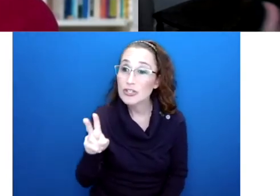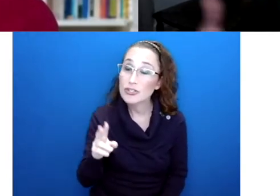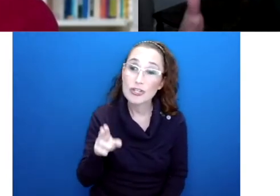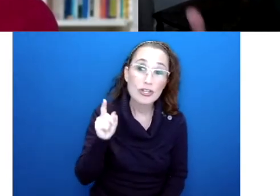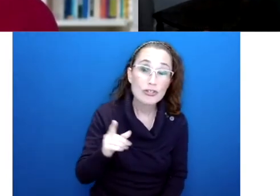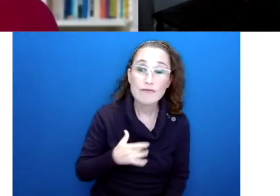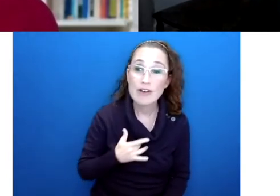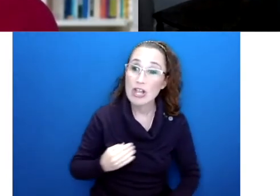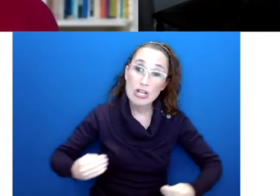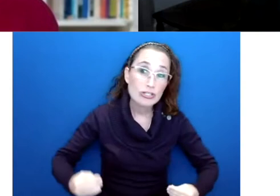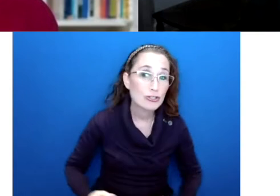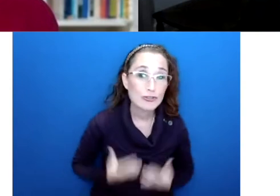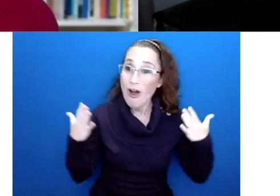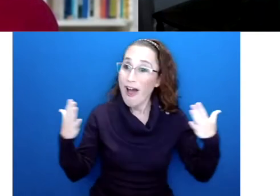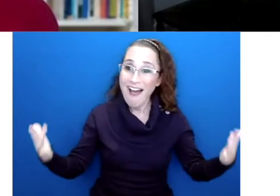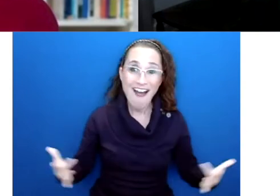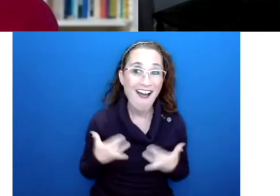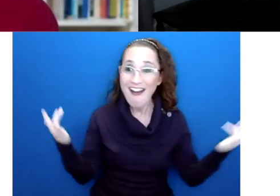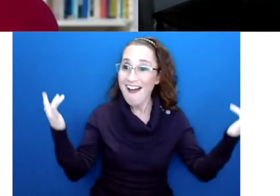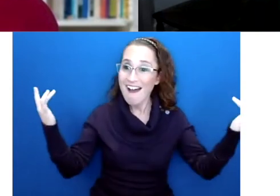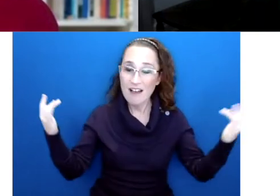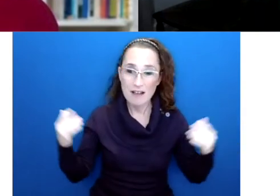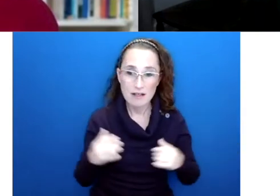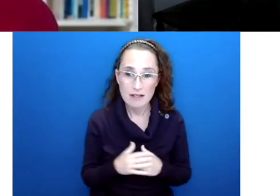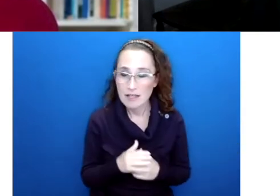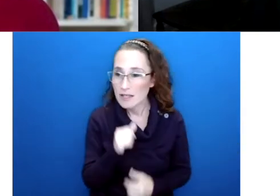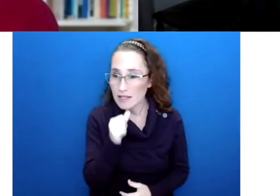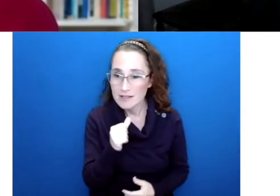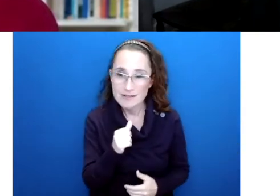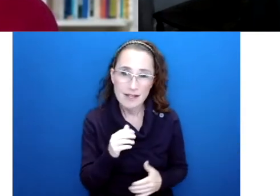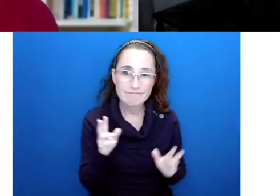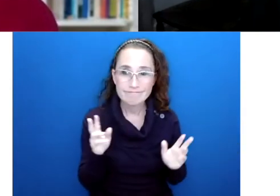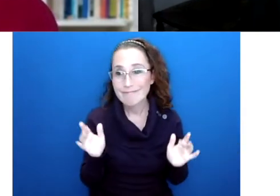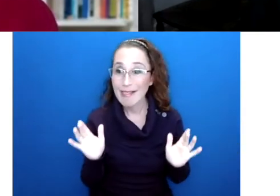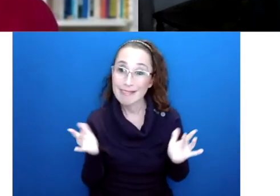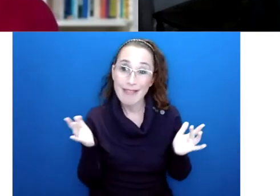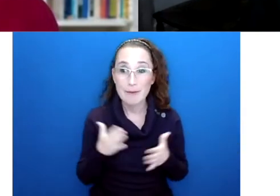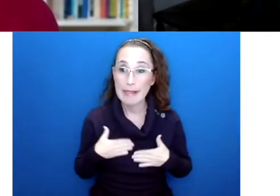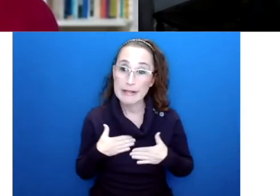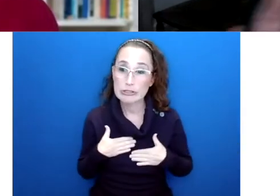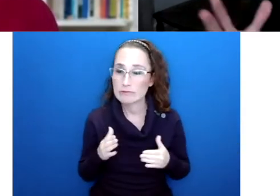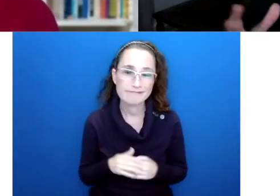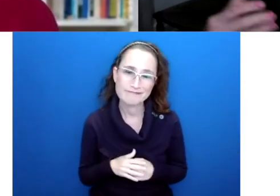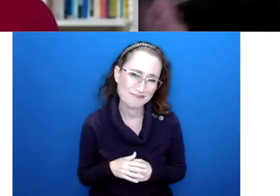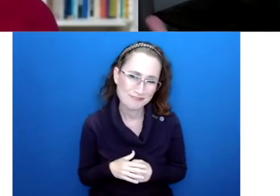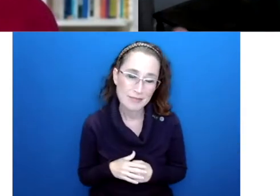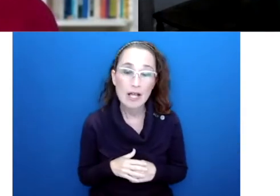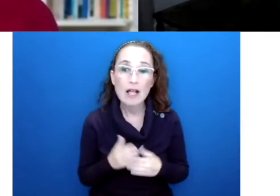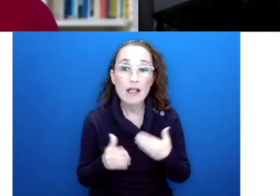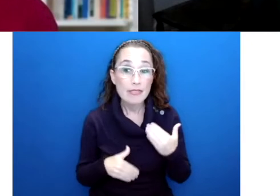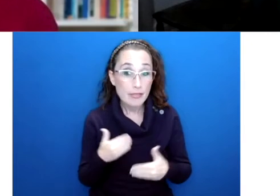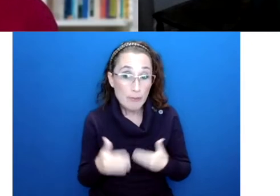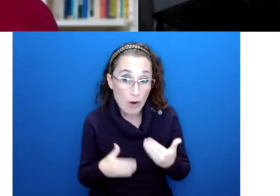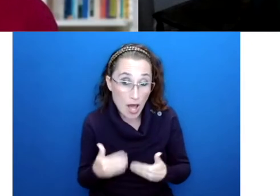that's kind of the feeling people got. It's not just lighthearted pleasure. So that that was the the process was to get these